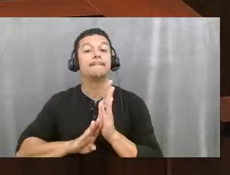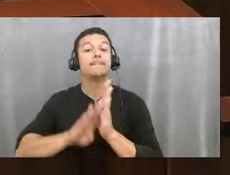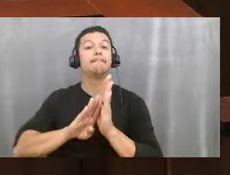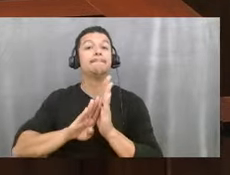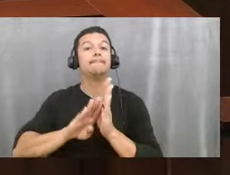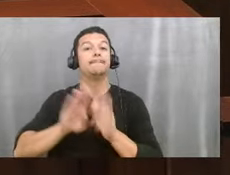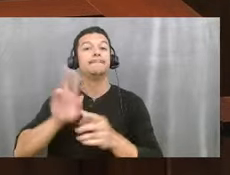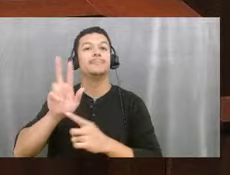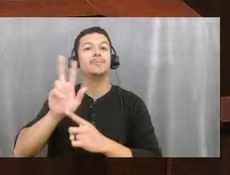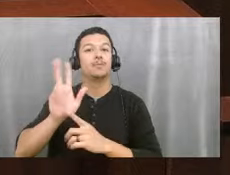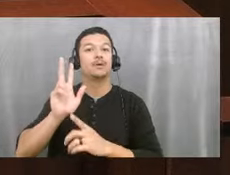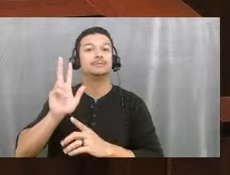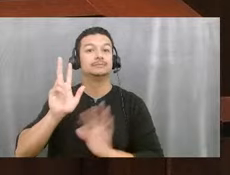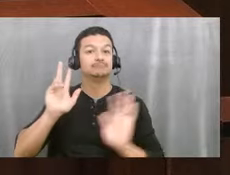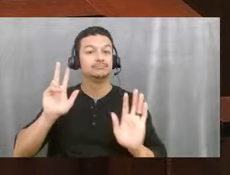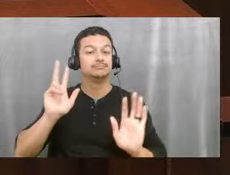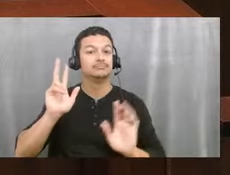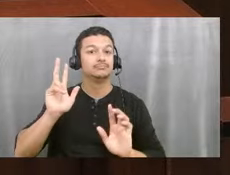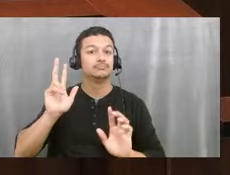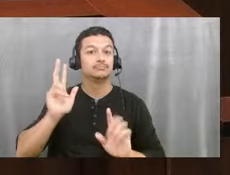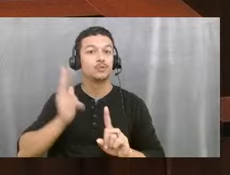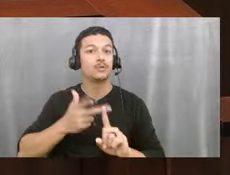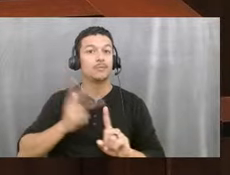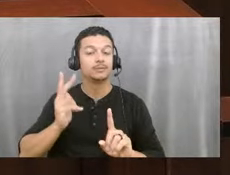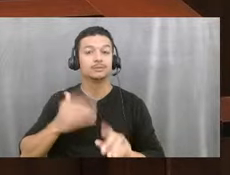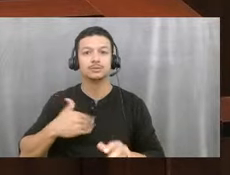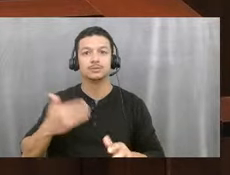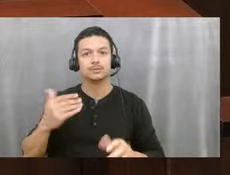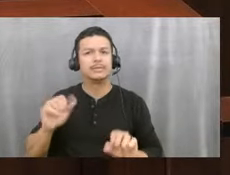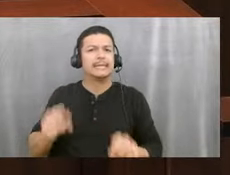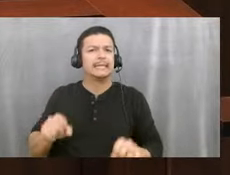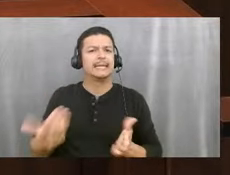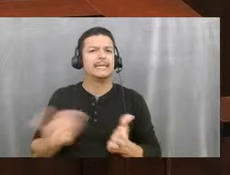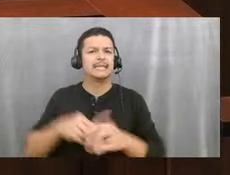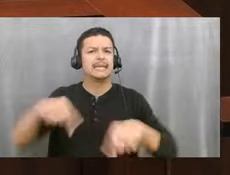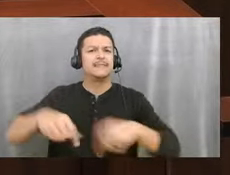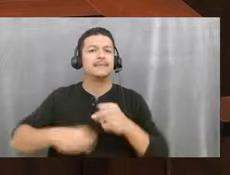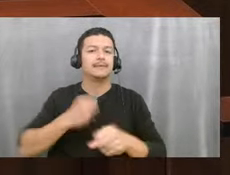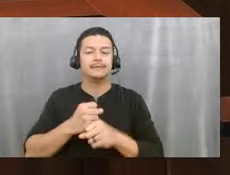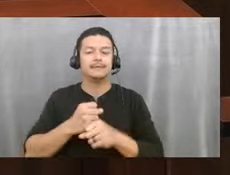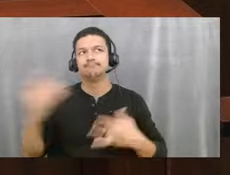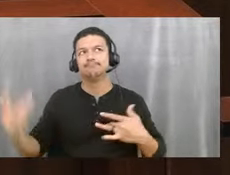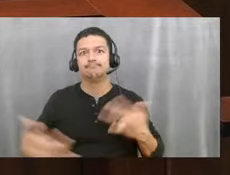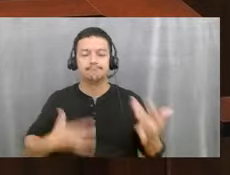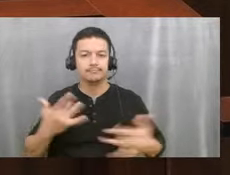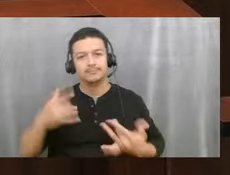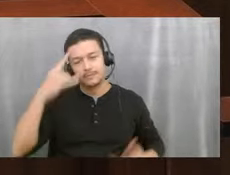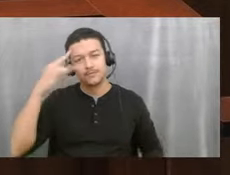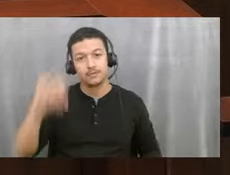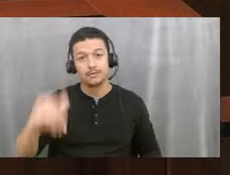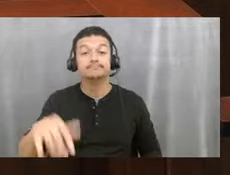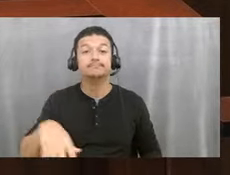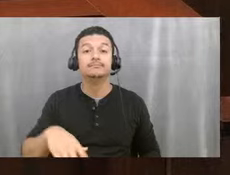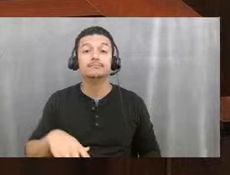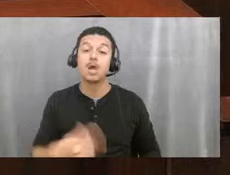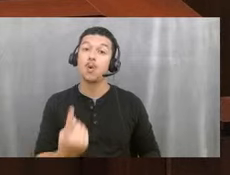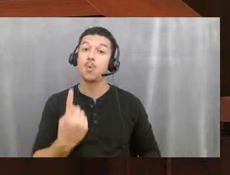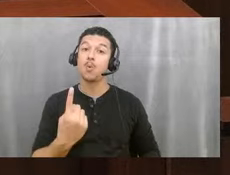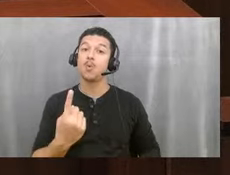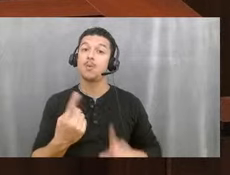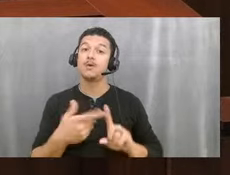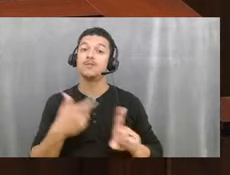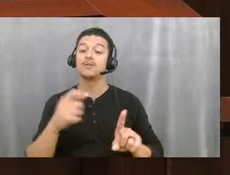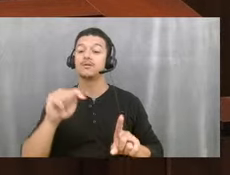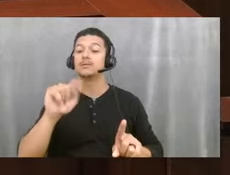ability to be able to make this happen. So we'll be doing that again this year. So we're very excited about that. One of the things that came out of Tallahassee last year